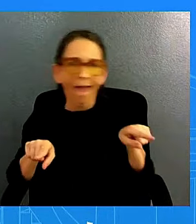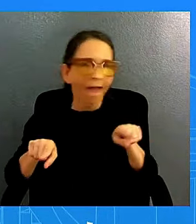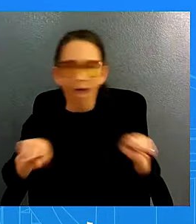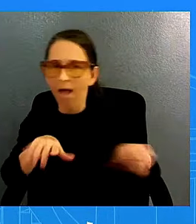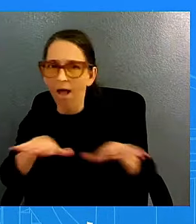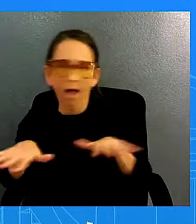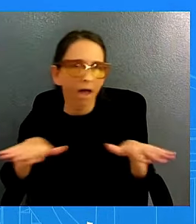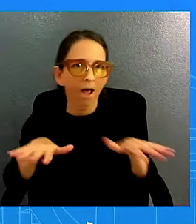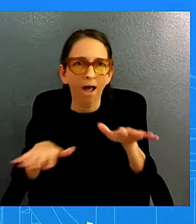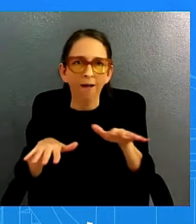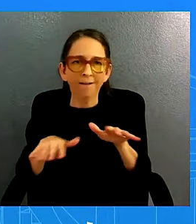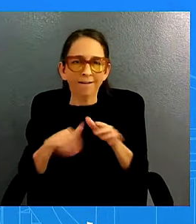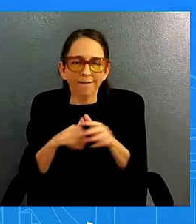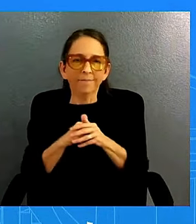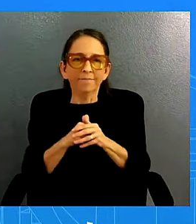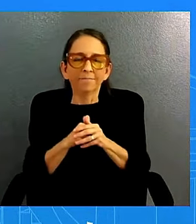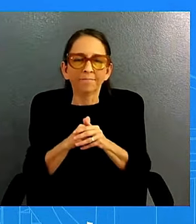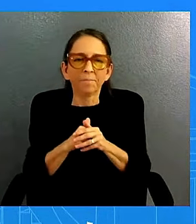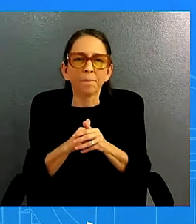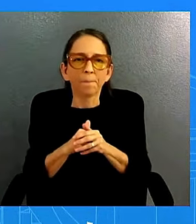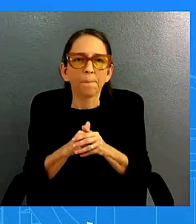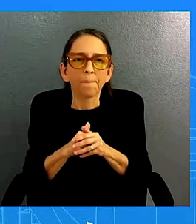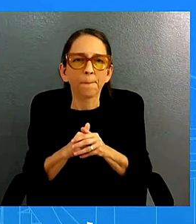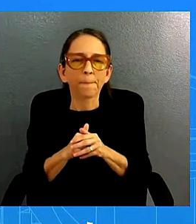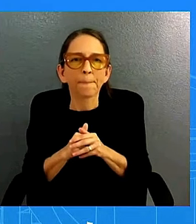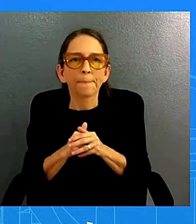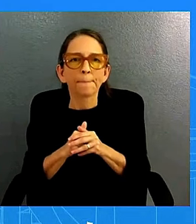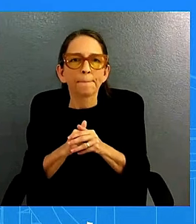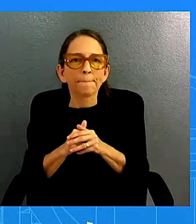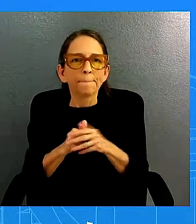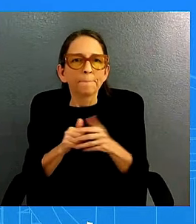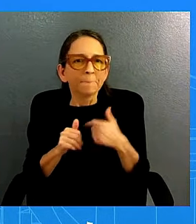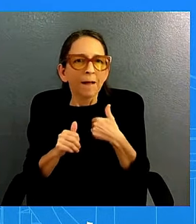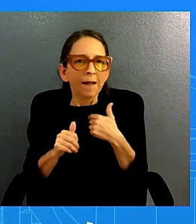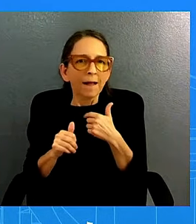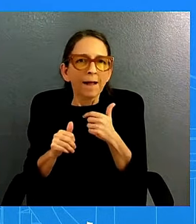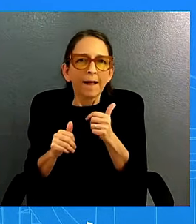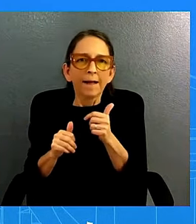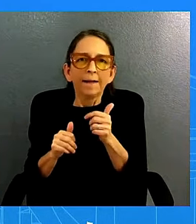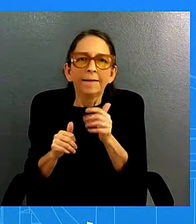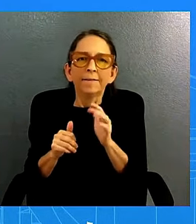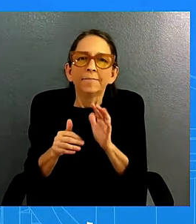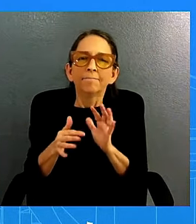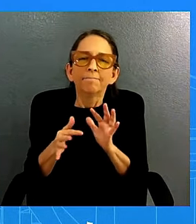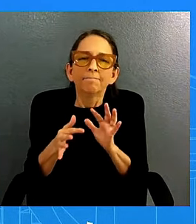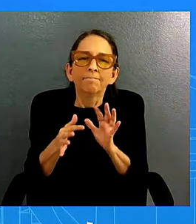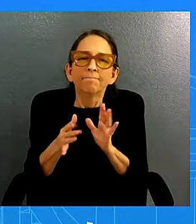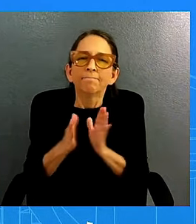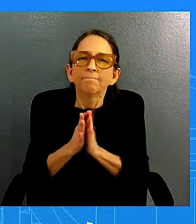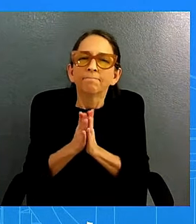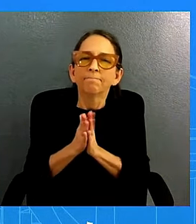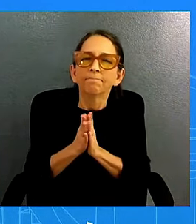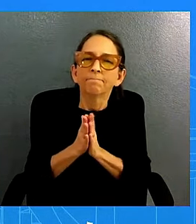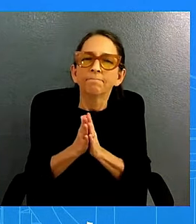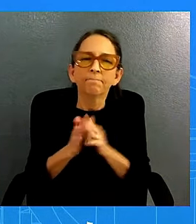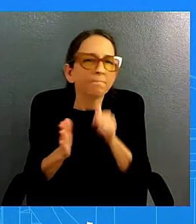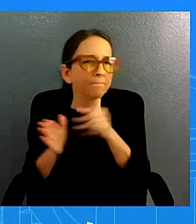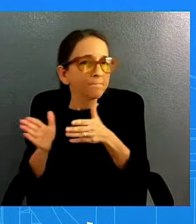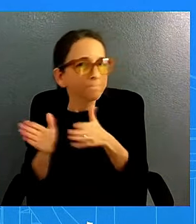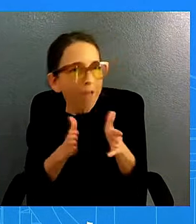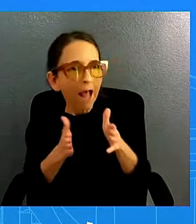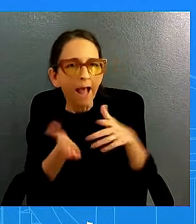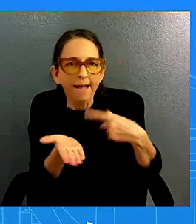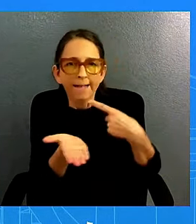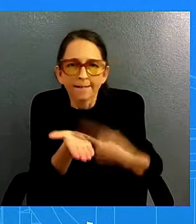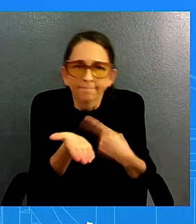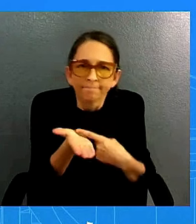that uh someone who is in part of this 2024 election everything that he's saying or they are saying uh certainly would have to refer you to